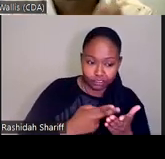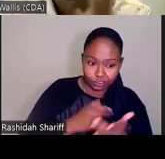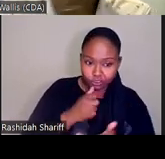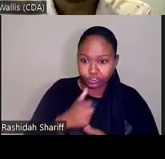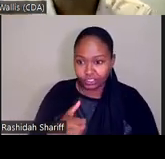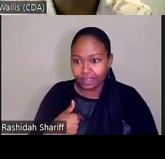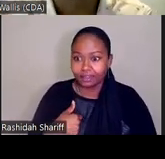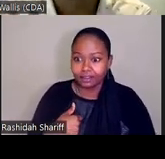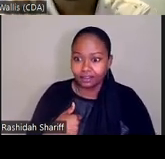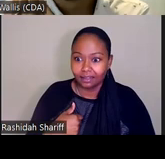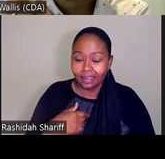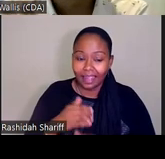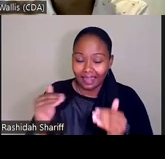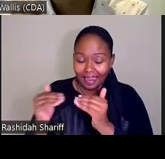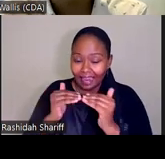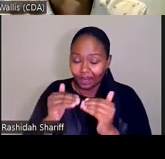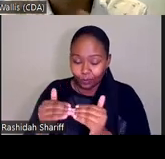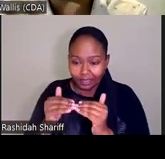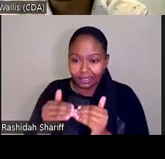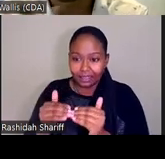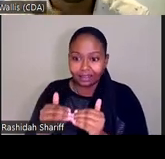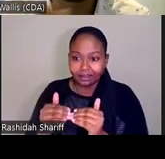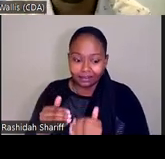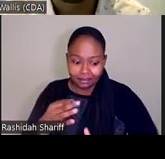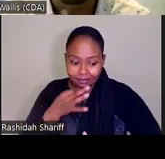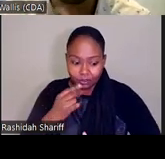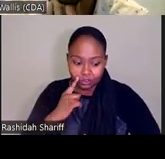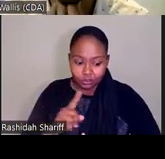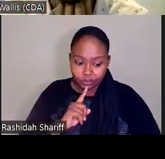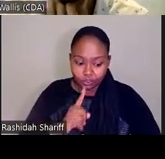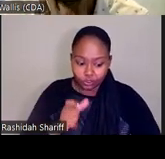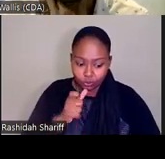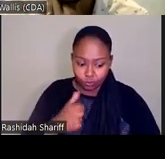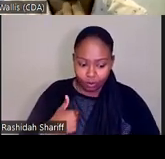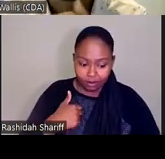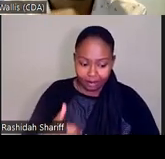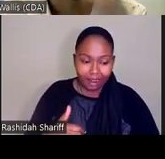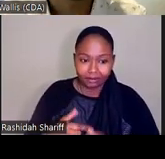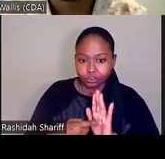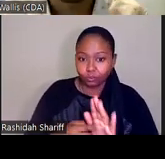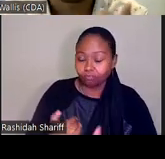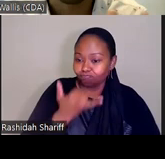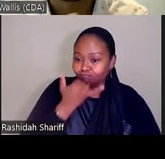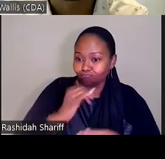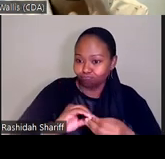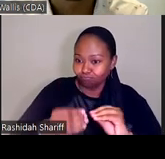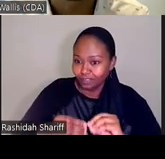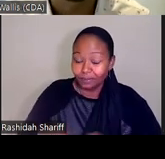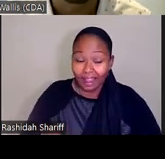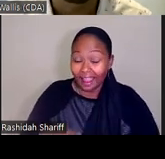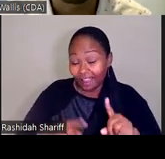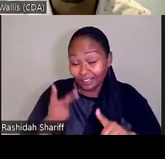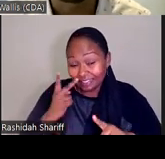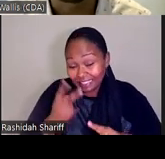experts, to make sure we're not masking any important variation unintentionally. I haven't noticed any red flags yet, but